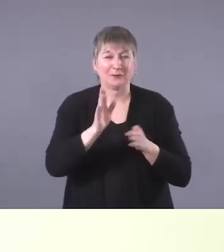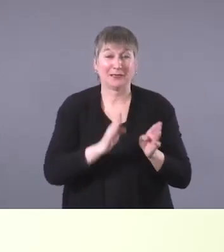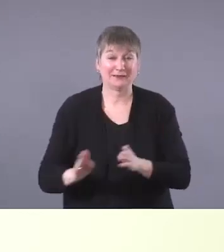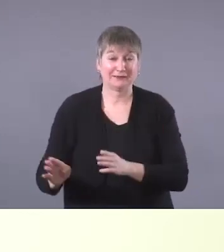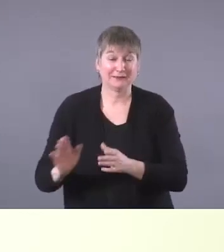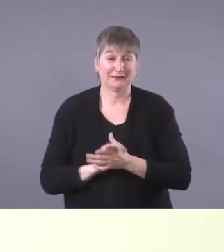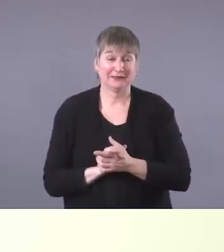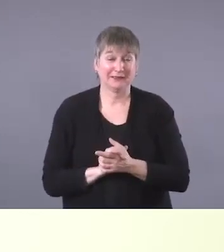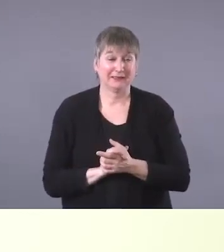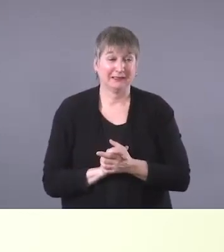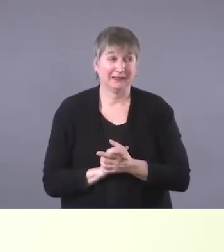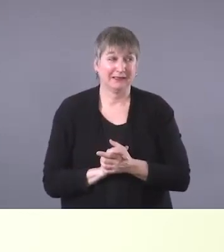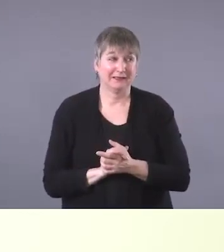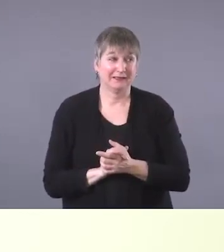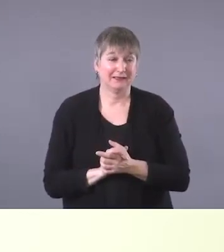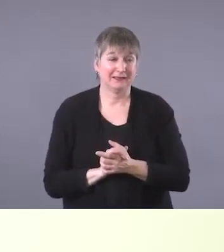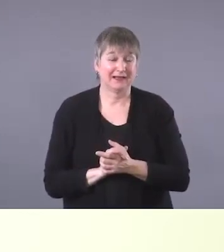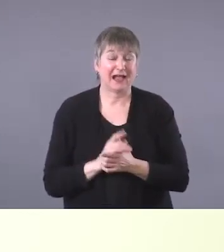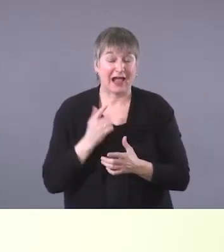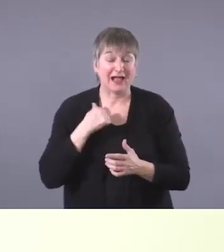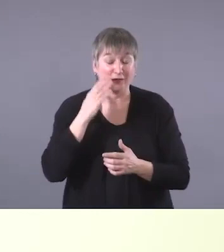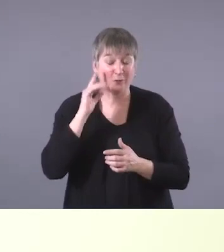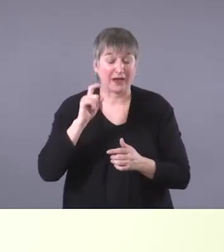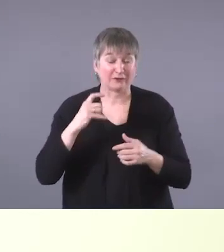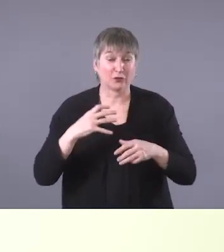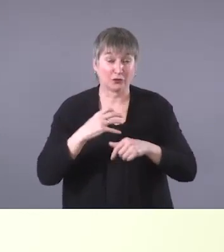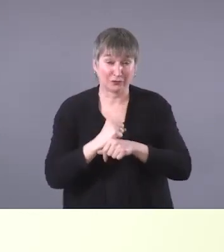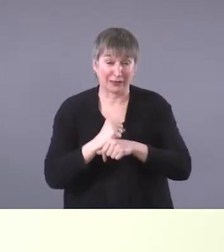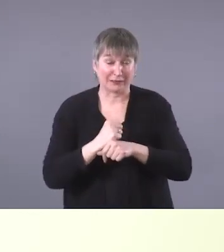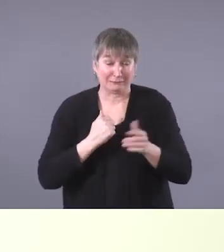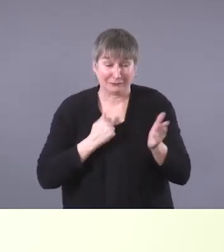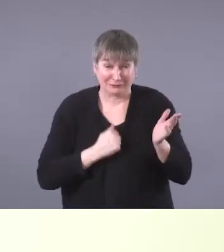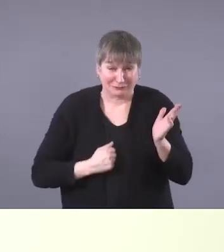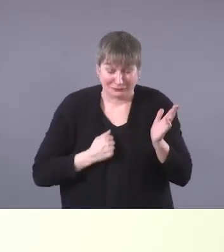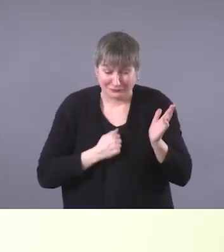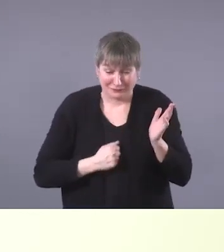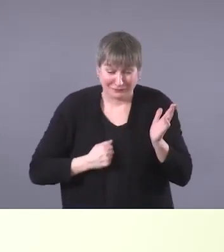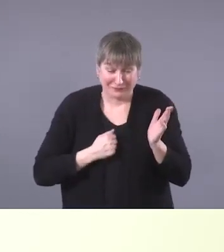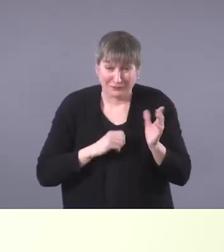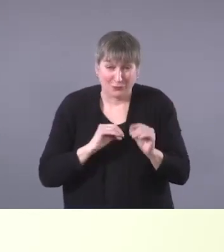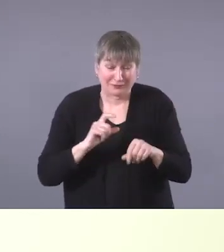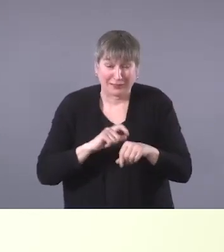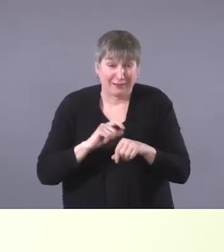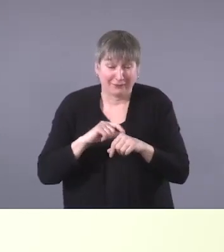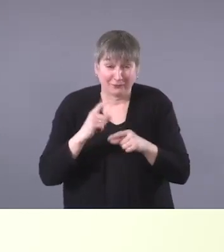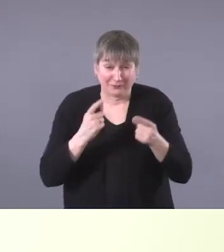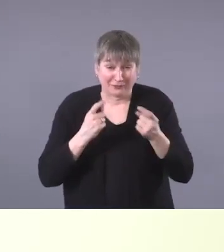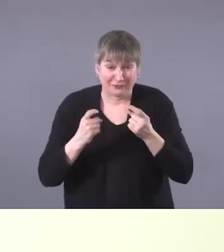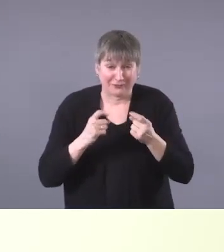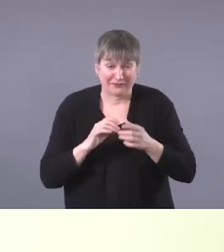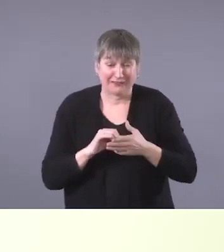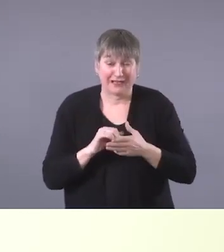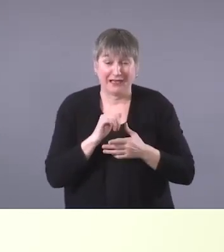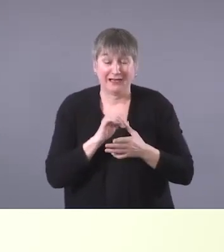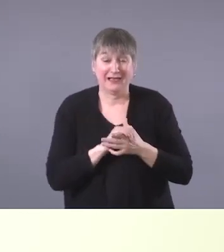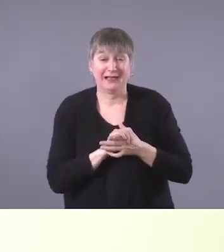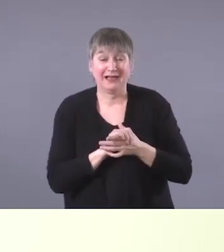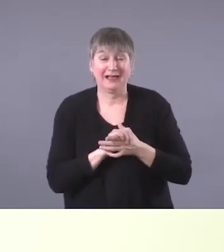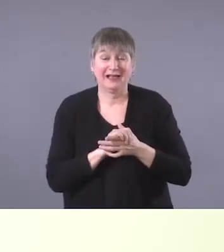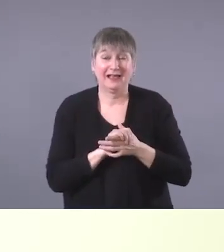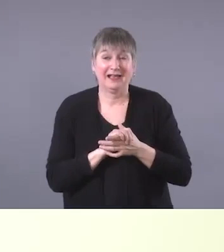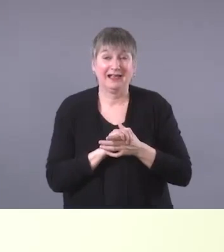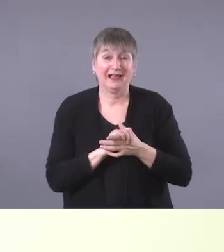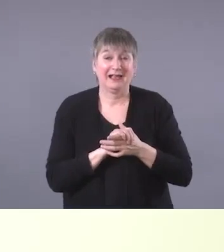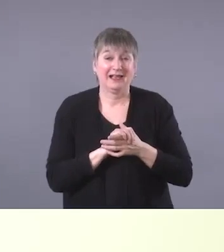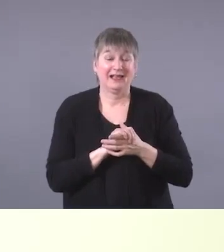Um, and so I, I know we have to wind up here and I'm sorry, we didn't have time for questions. I don't know if that was an option. Um, I'm going to leave